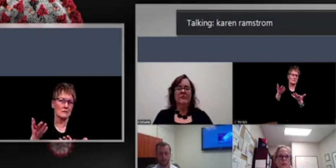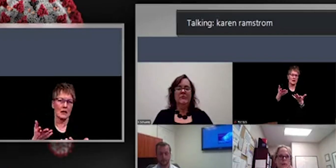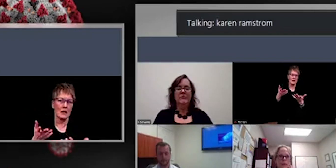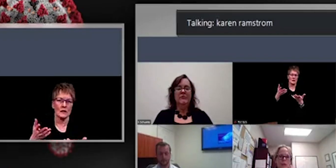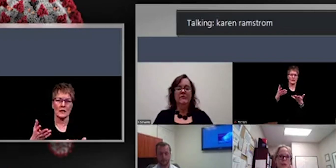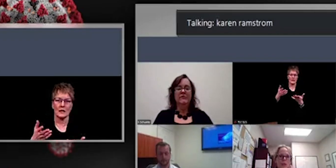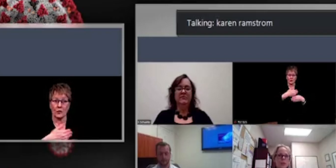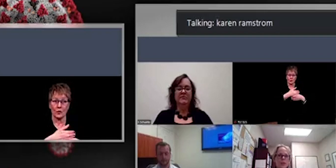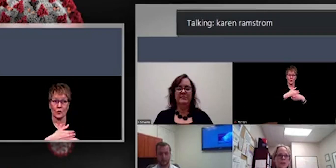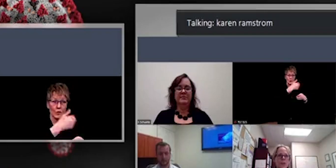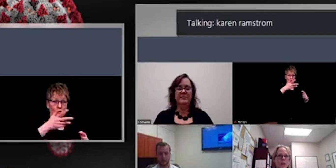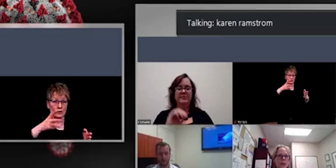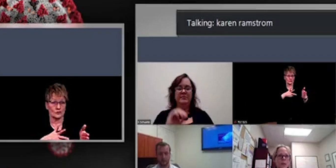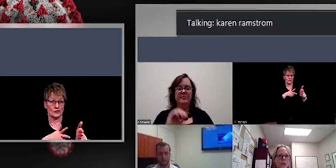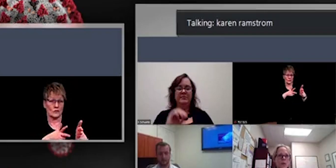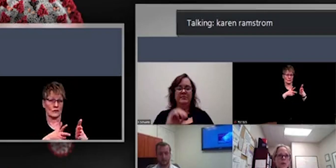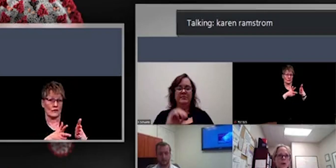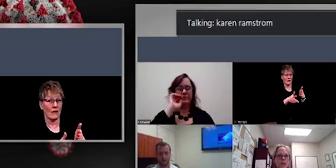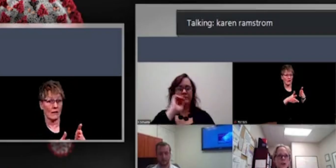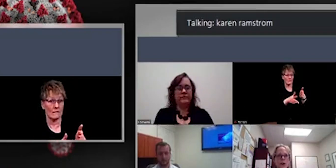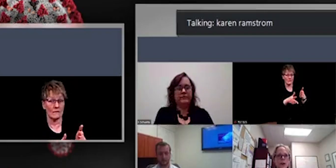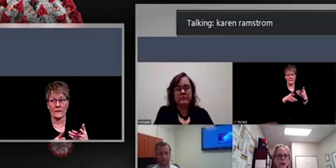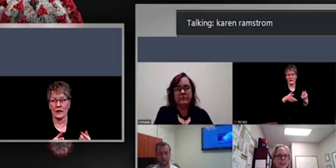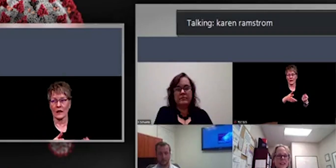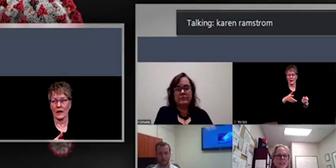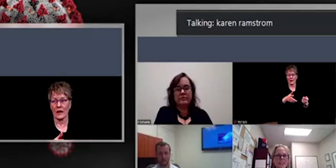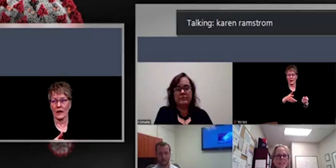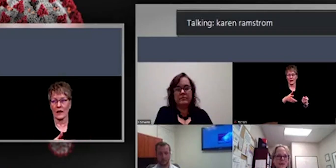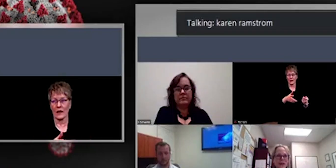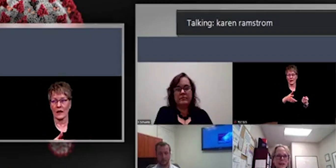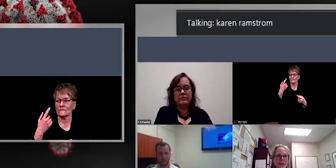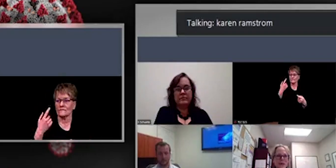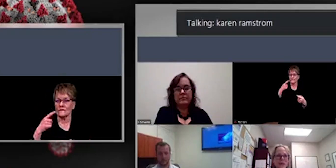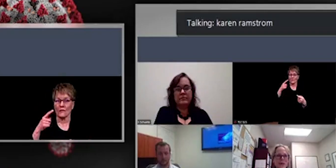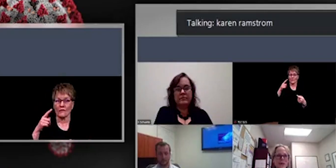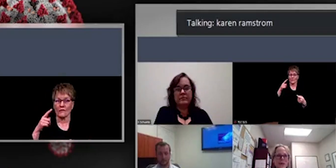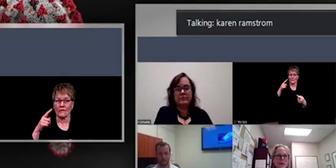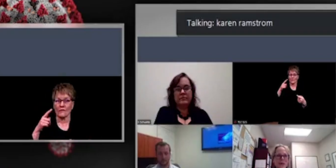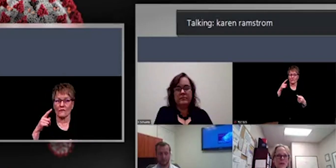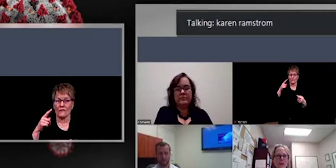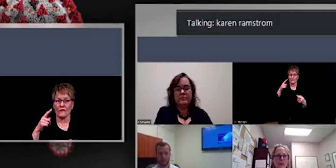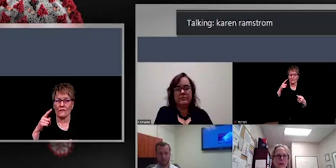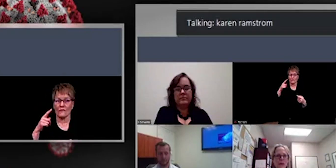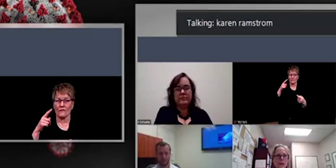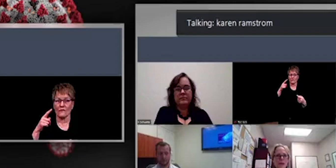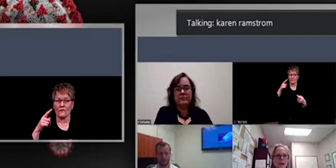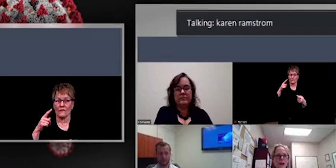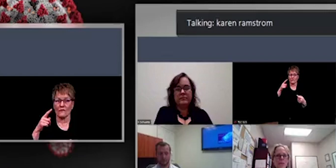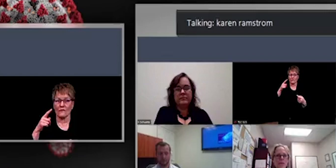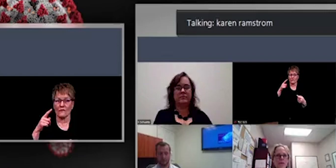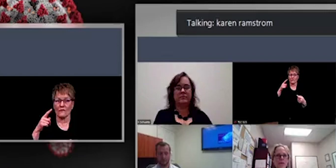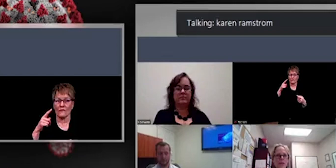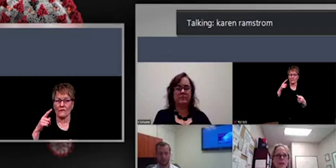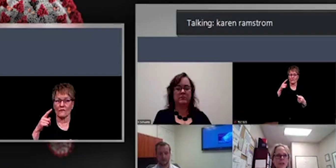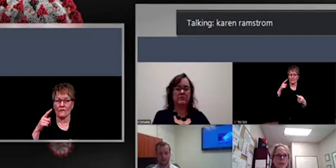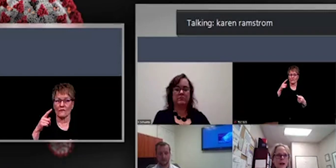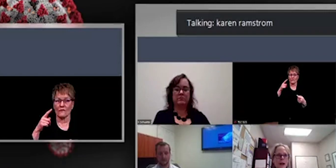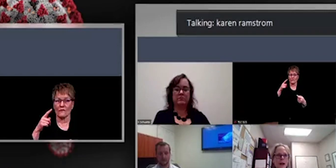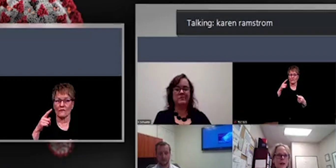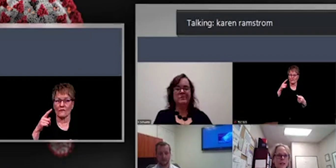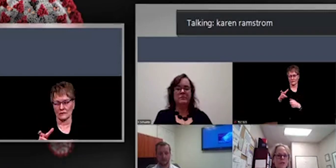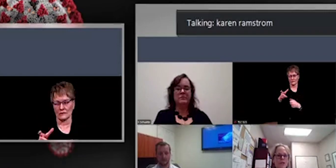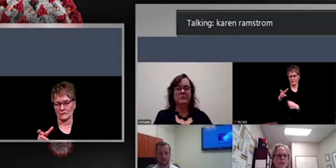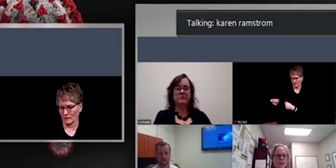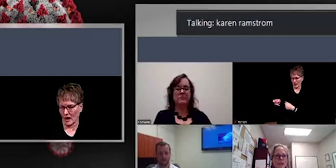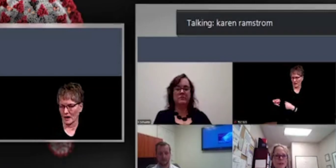clinics for the skilled nursing facility, healthcare workers. So all of that's in the planning mode right now. And so we hope to have more information on